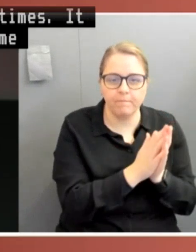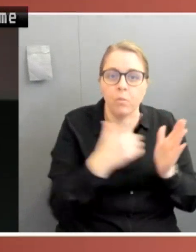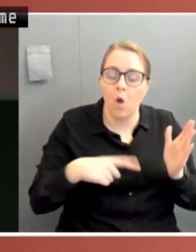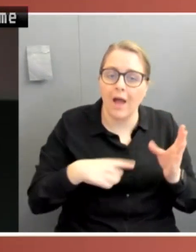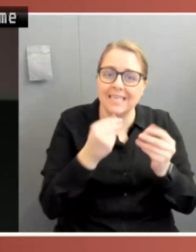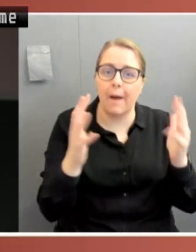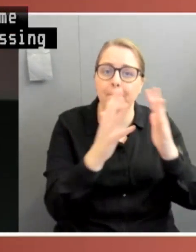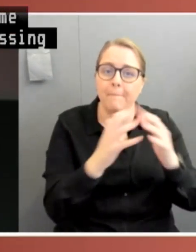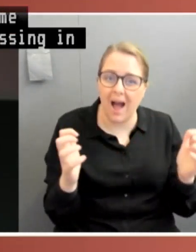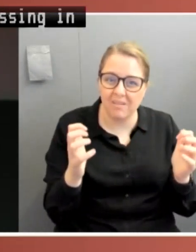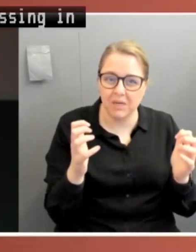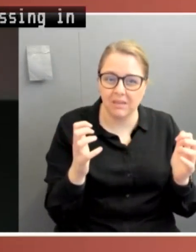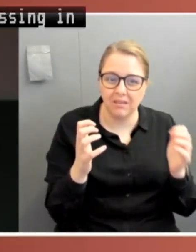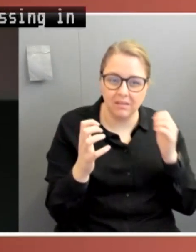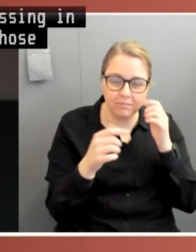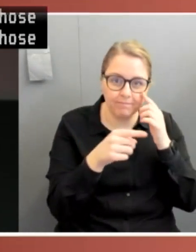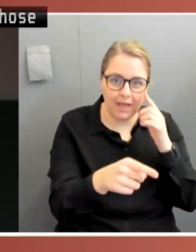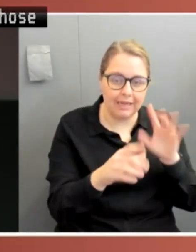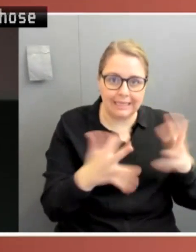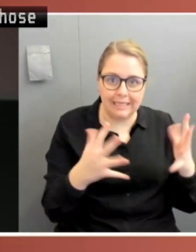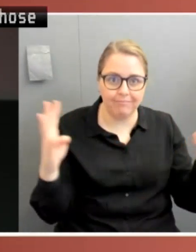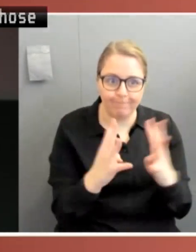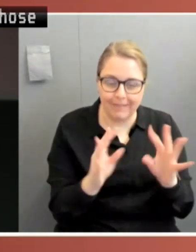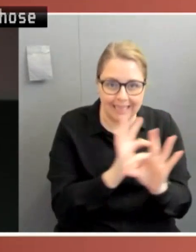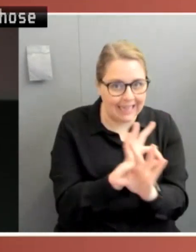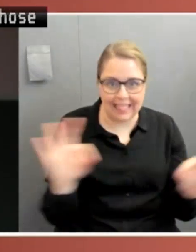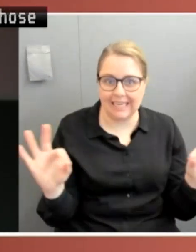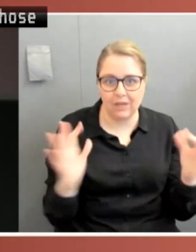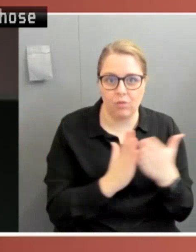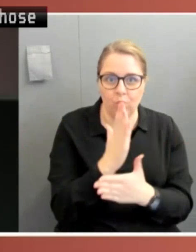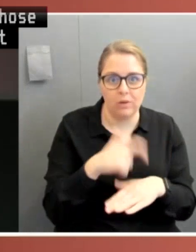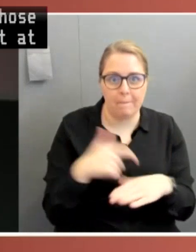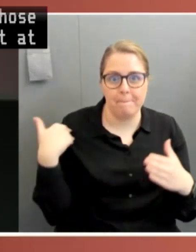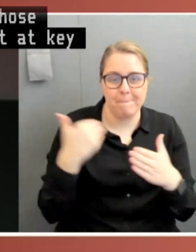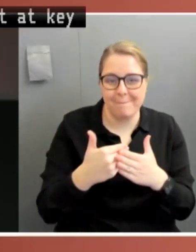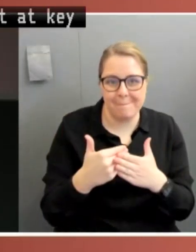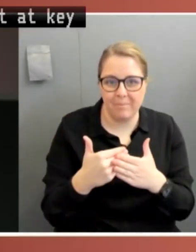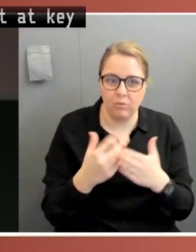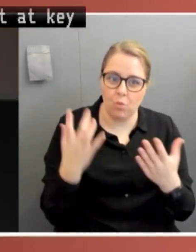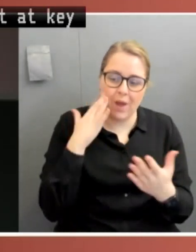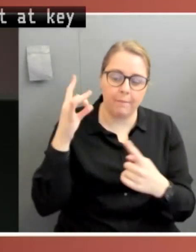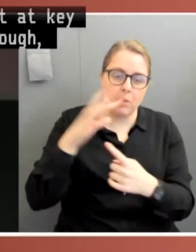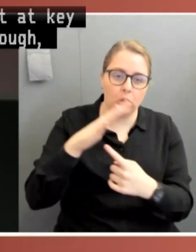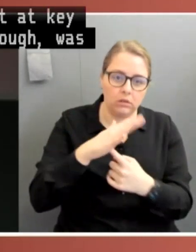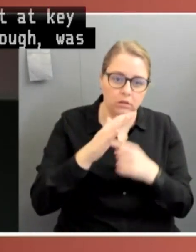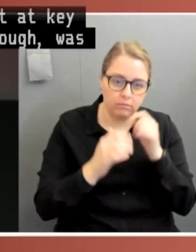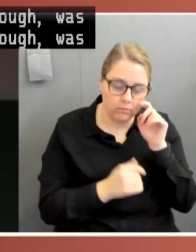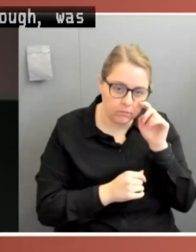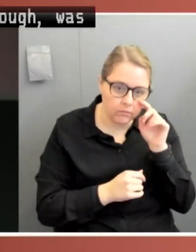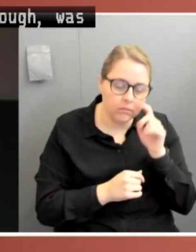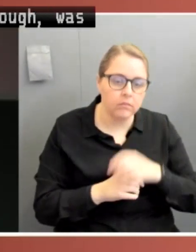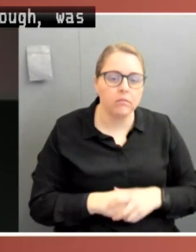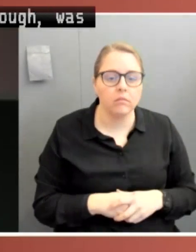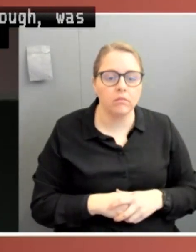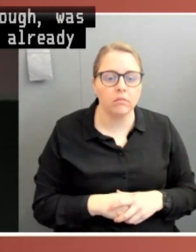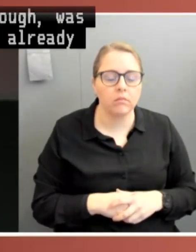lockdowns. They did not sit at key points. Another factor, though, was that Parliament itself had already given up its key powers to